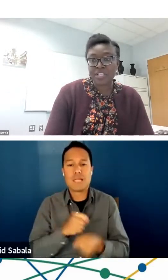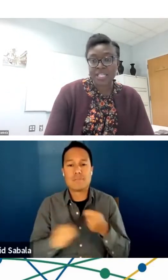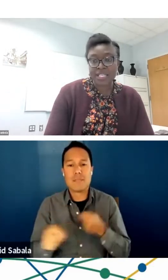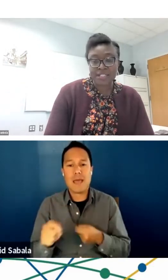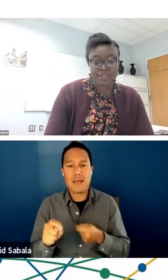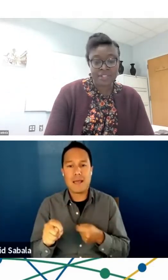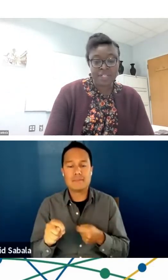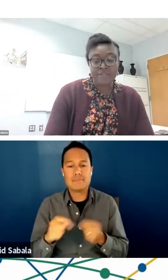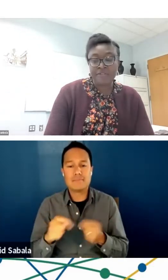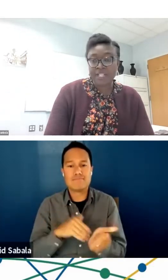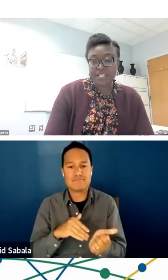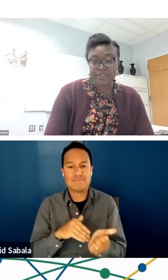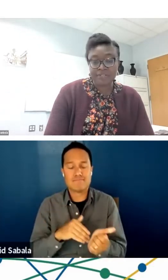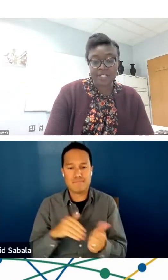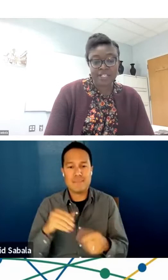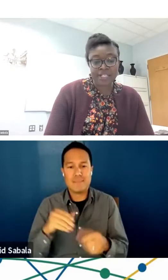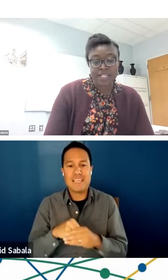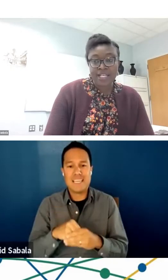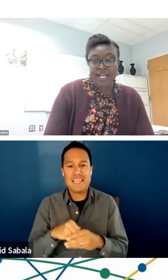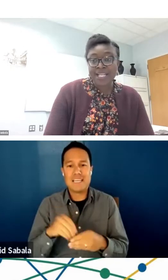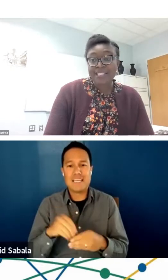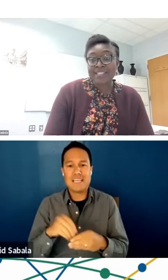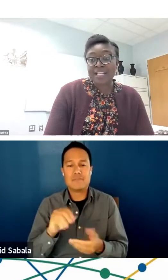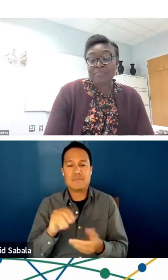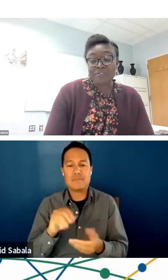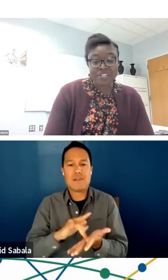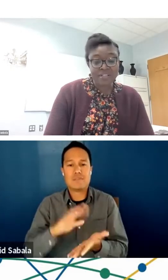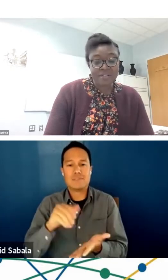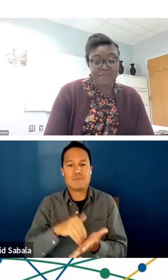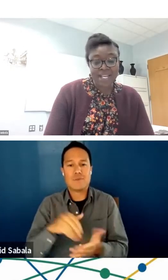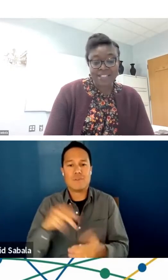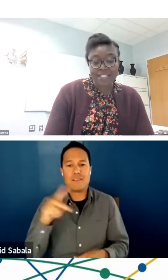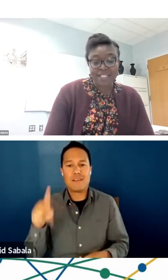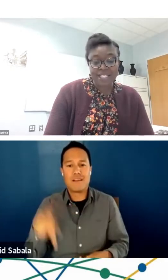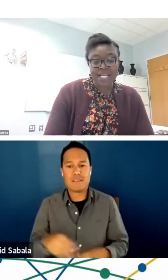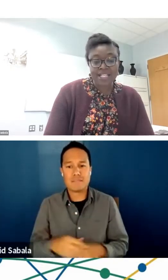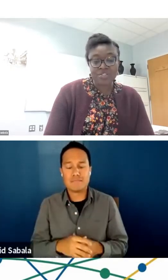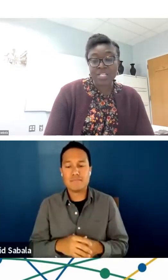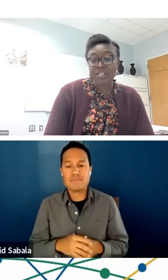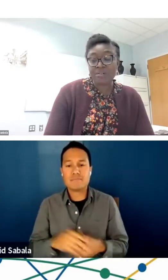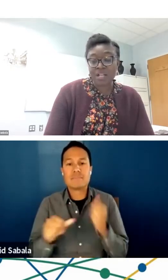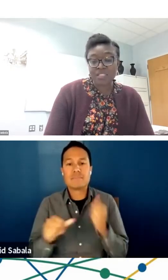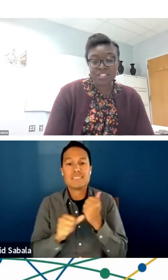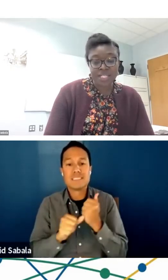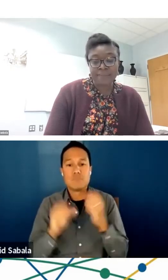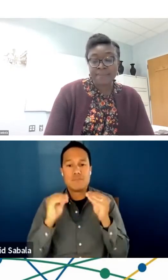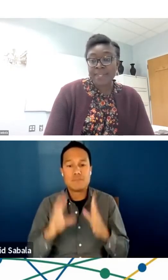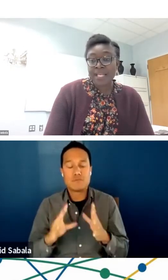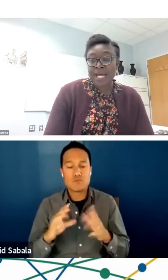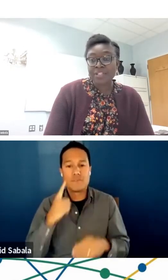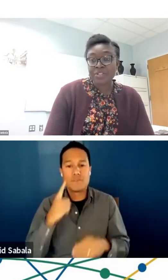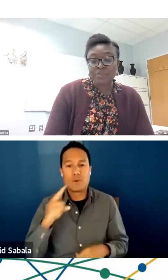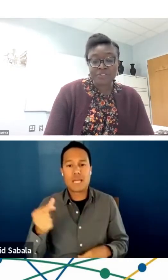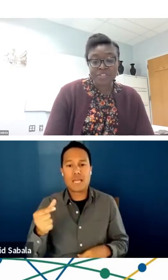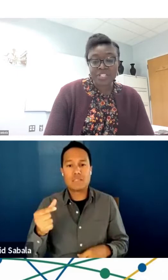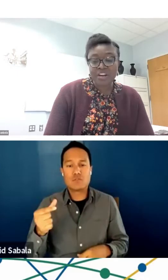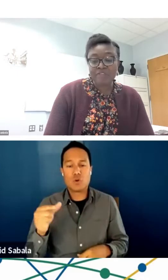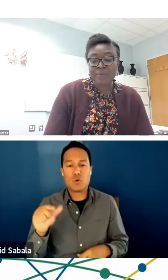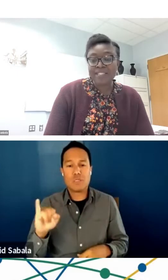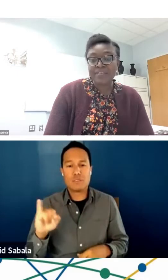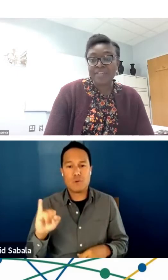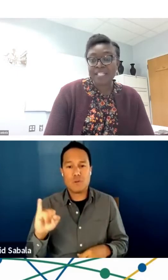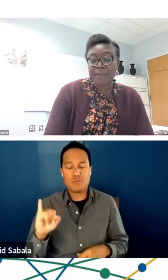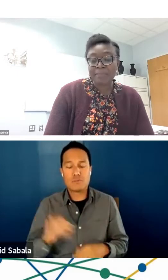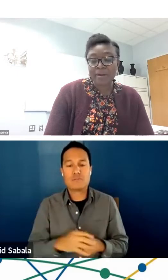Center in Philadelphia, an assistant professor of medicine in gastroenterology at the University